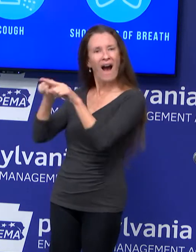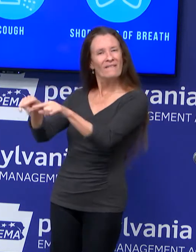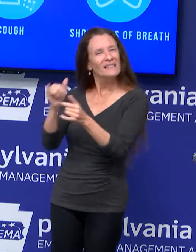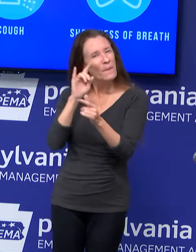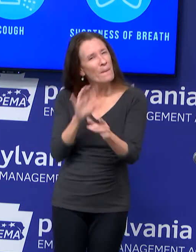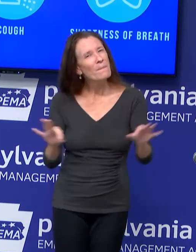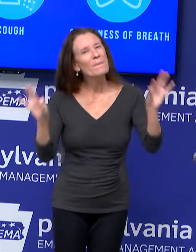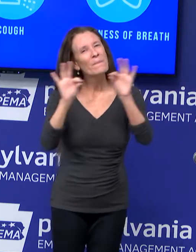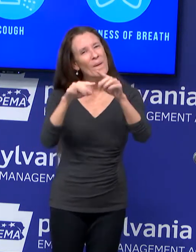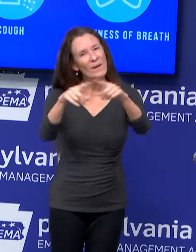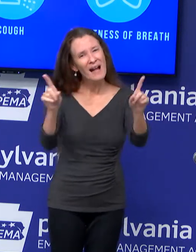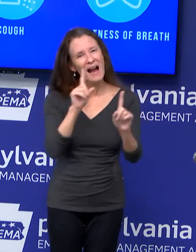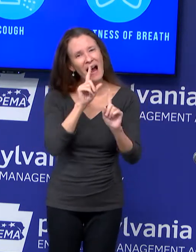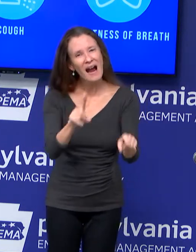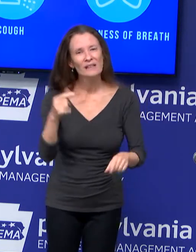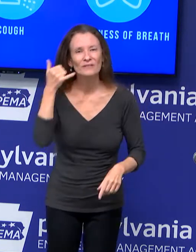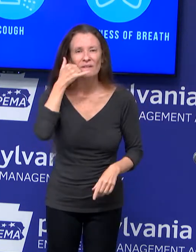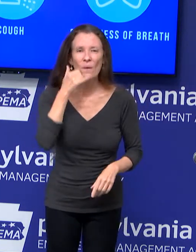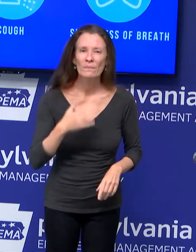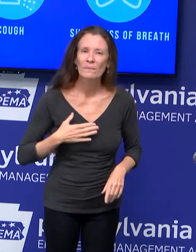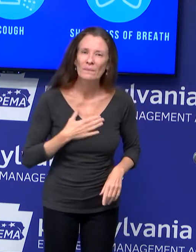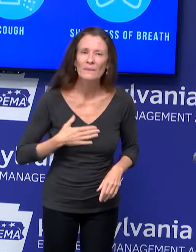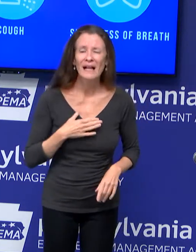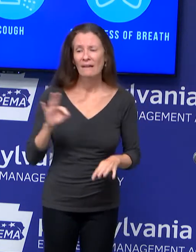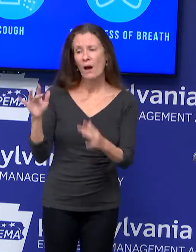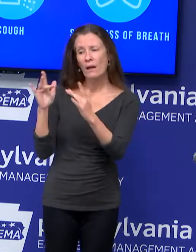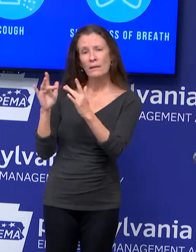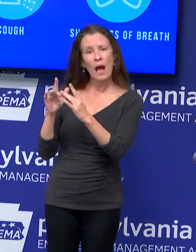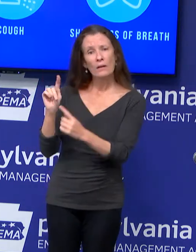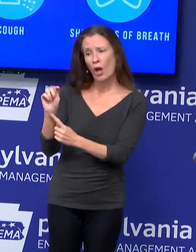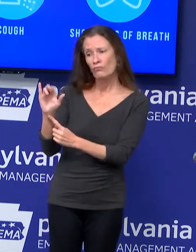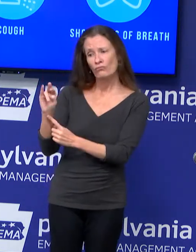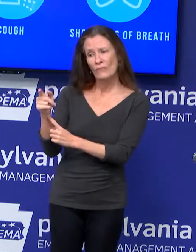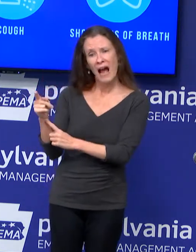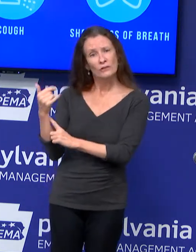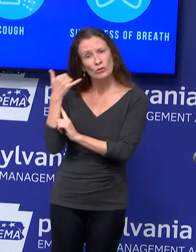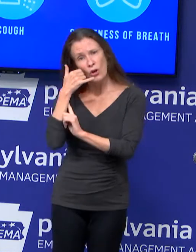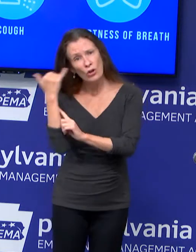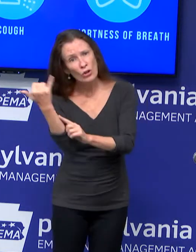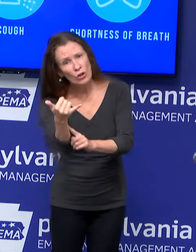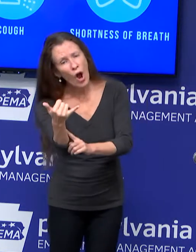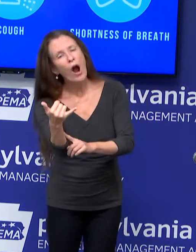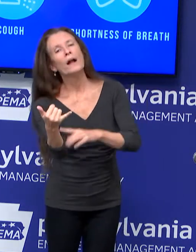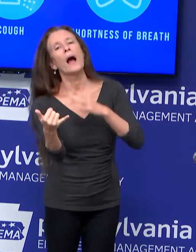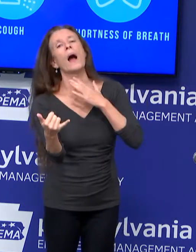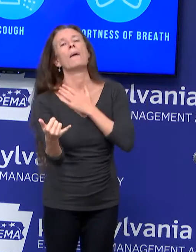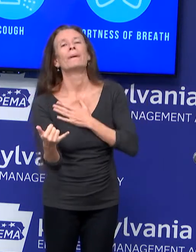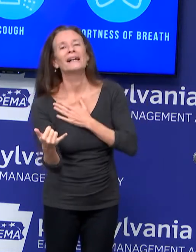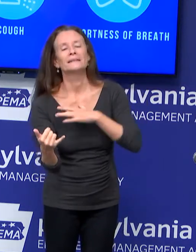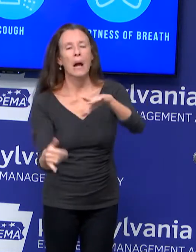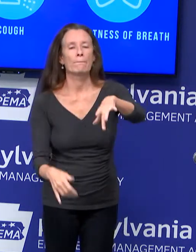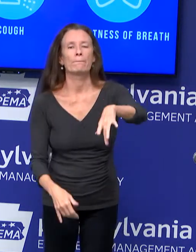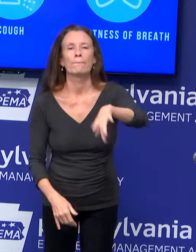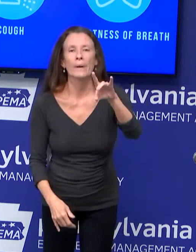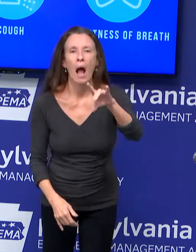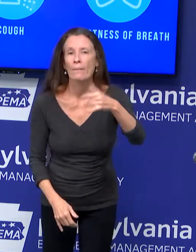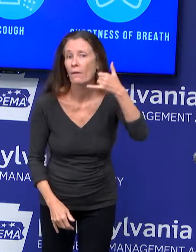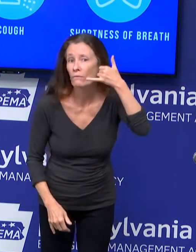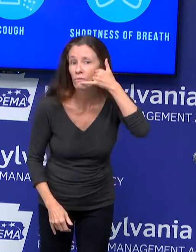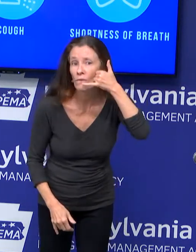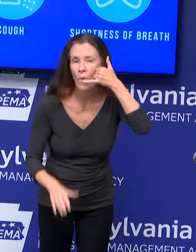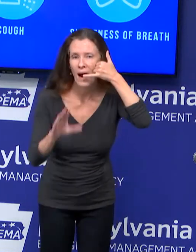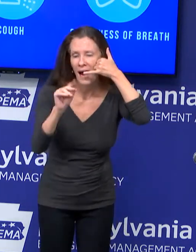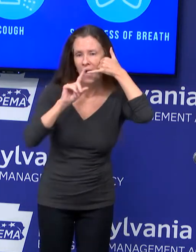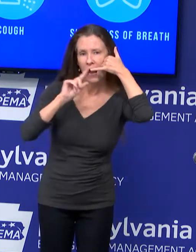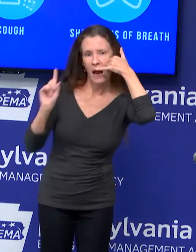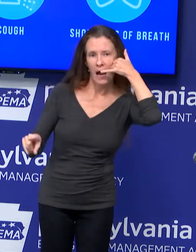If a contact tracer reaches out to you, again, literally answer the call, answer the phone. They may